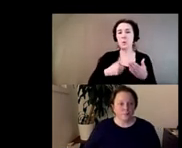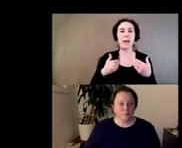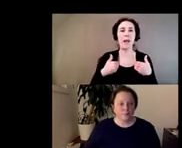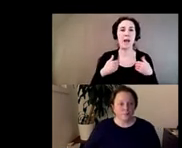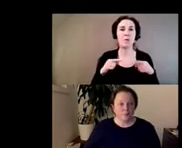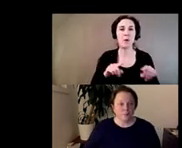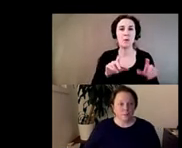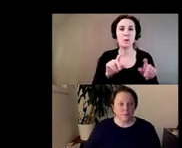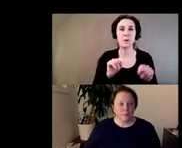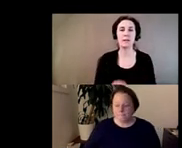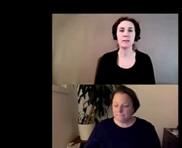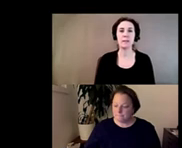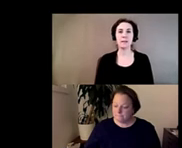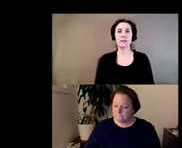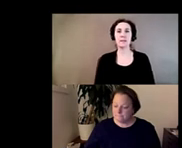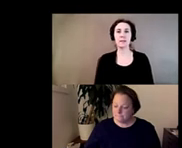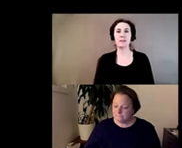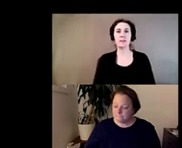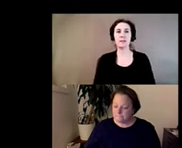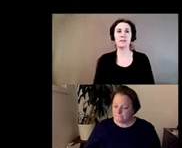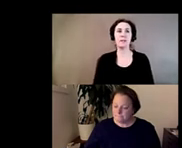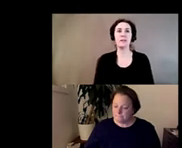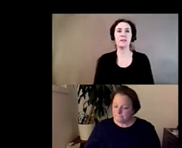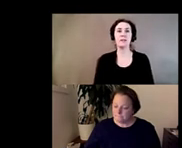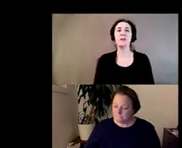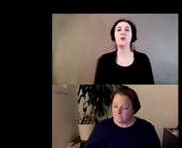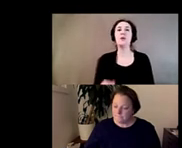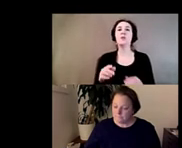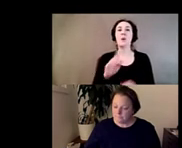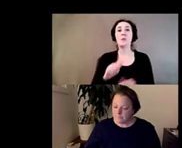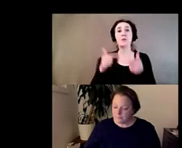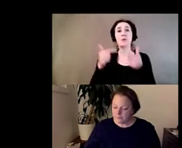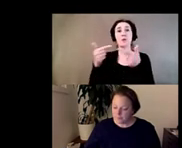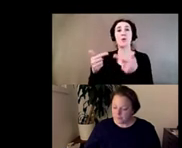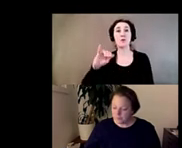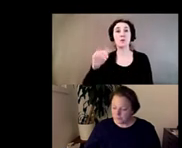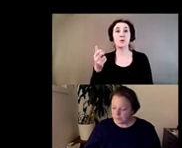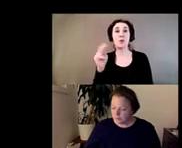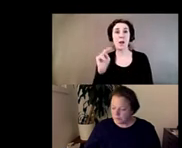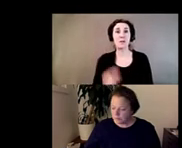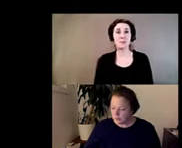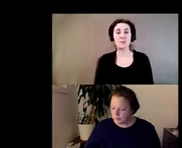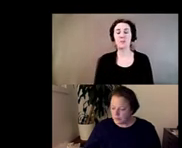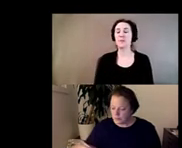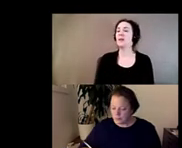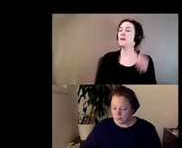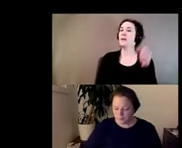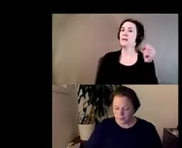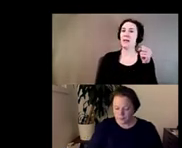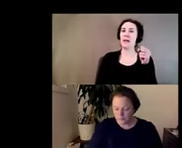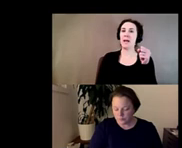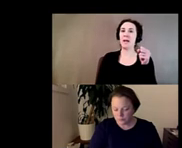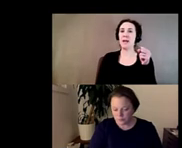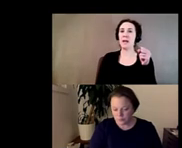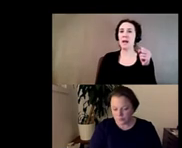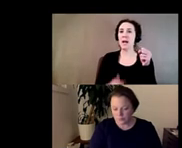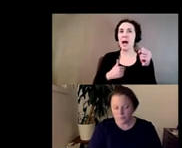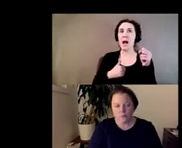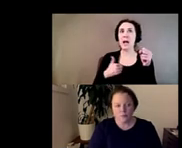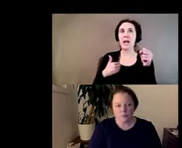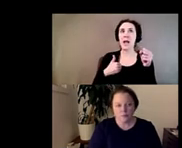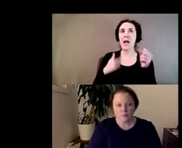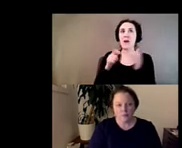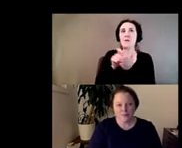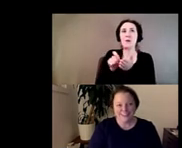so um so i think i'll turn things back over to john yeah and i just um i got a note